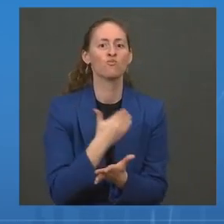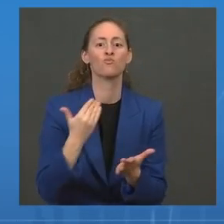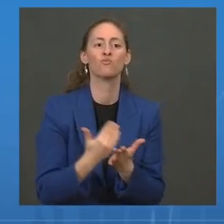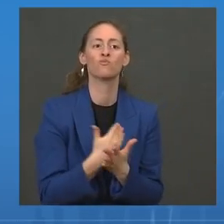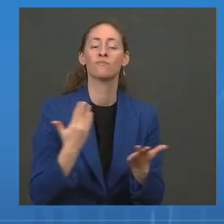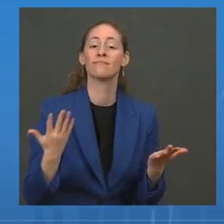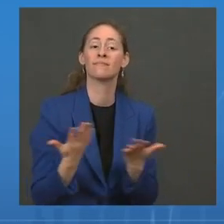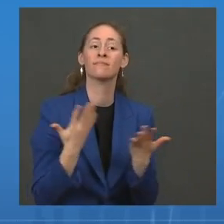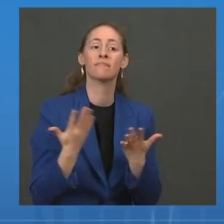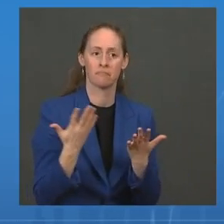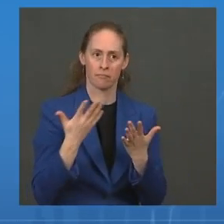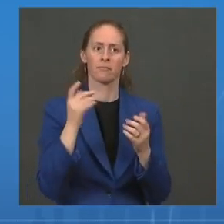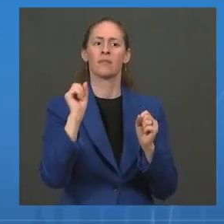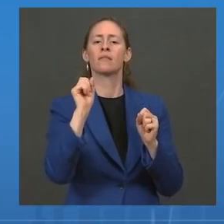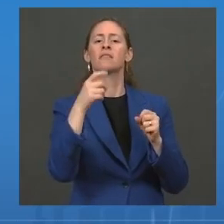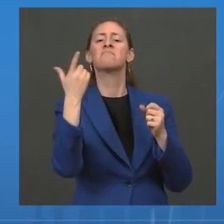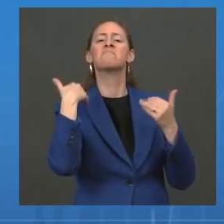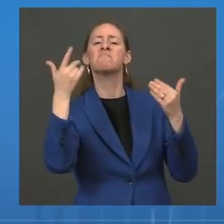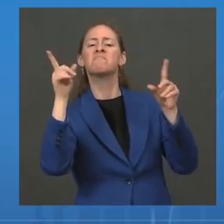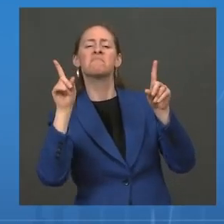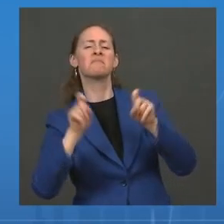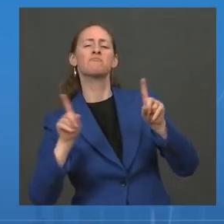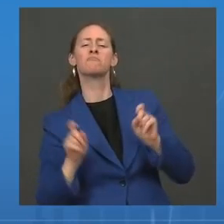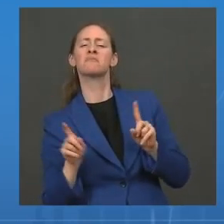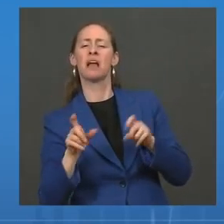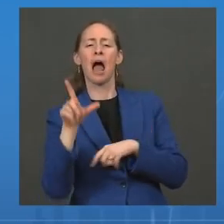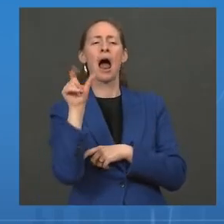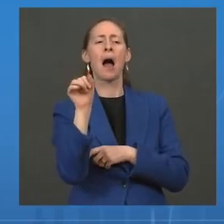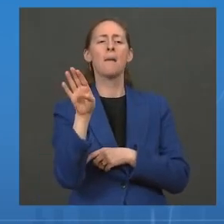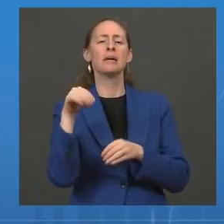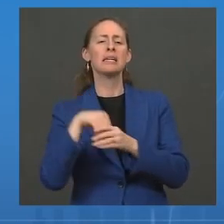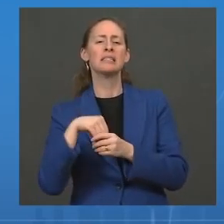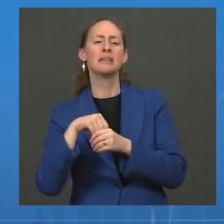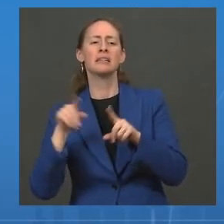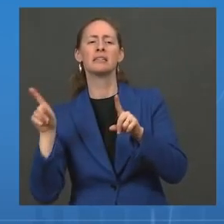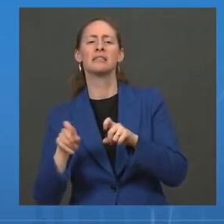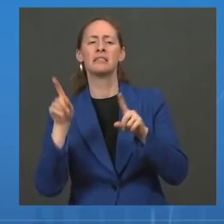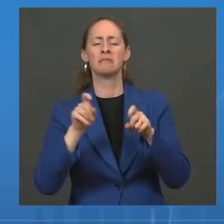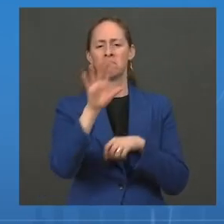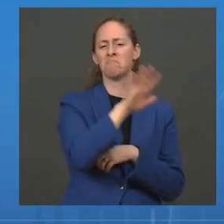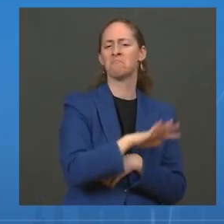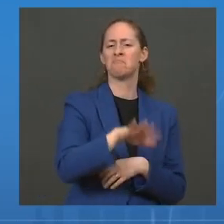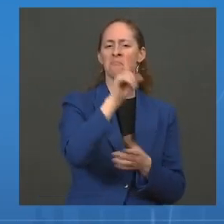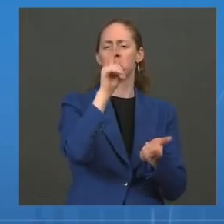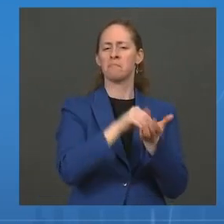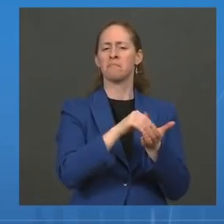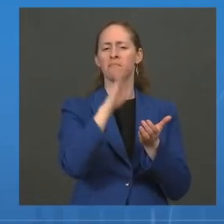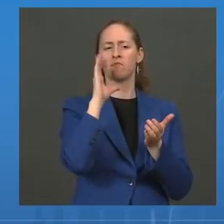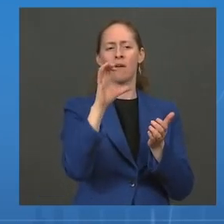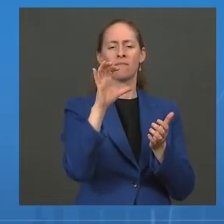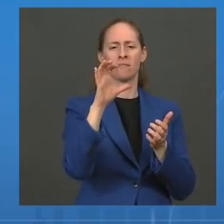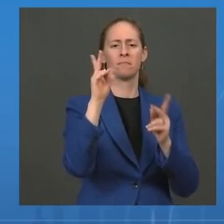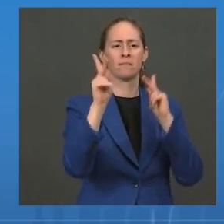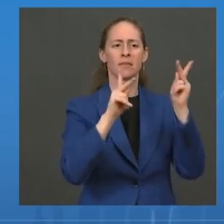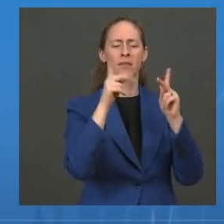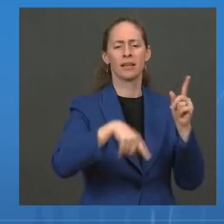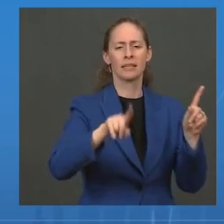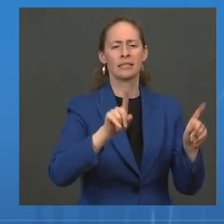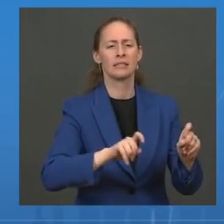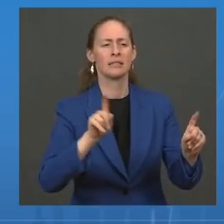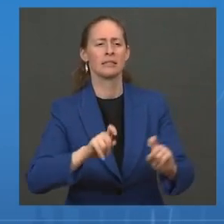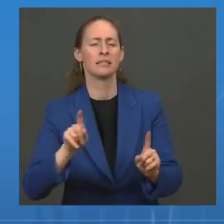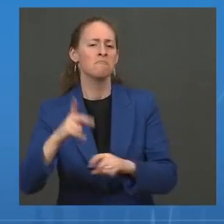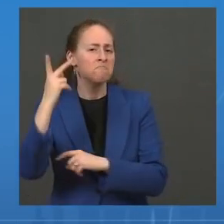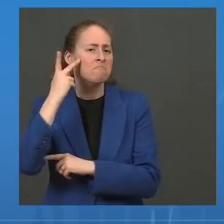trial of around 1,500 people in which the DSMB stopped the study after